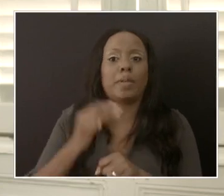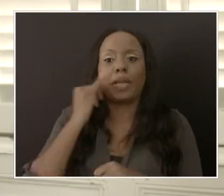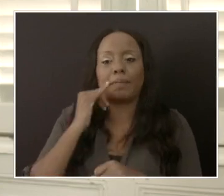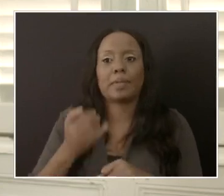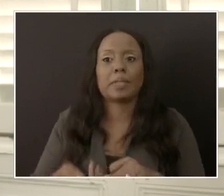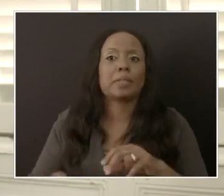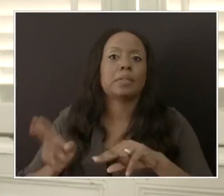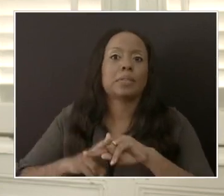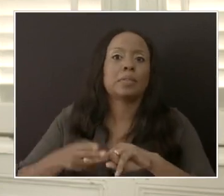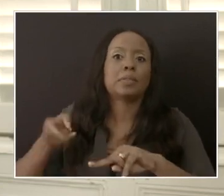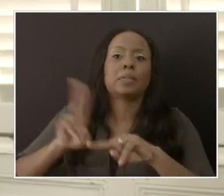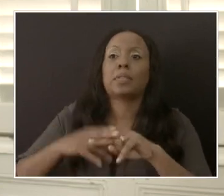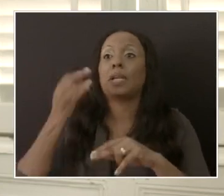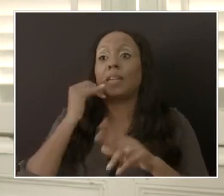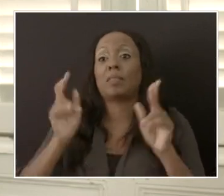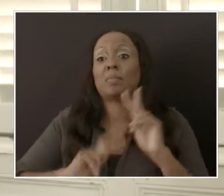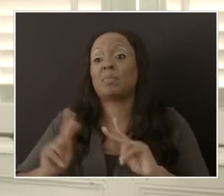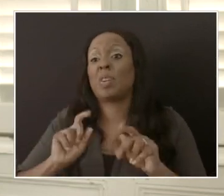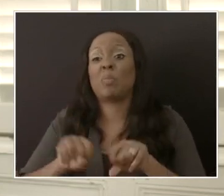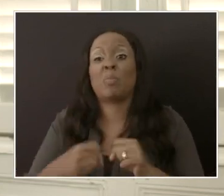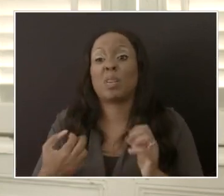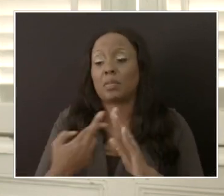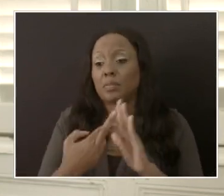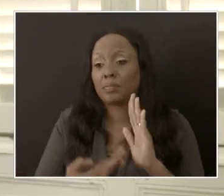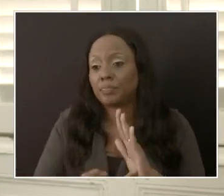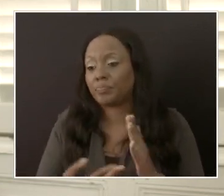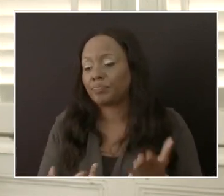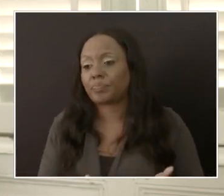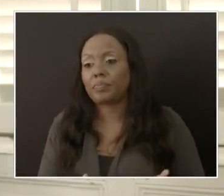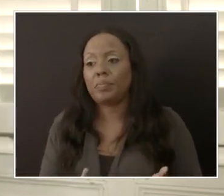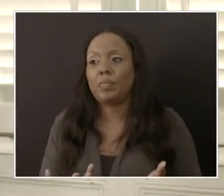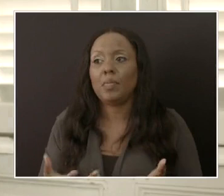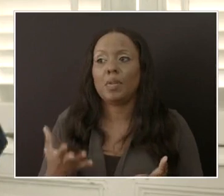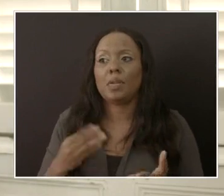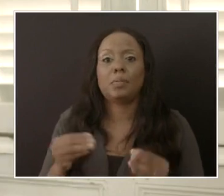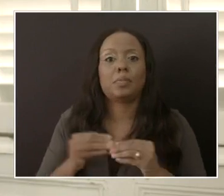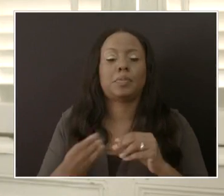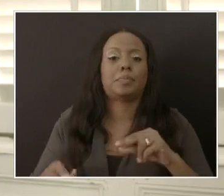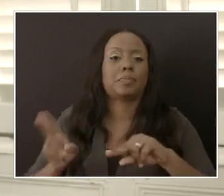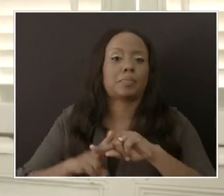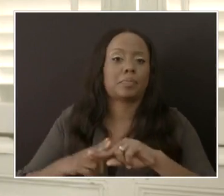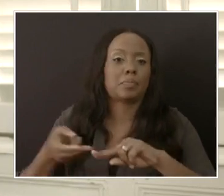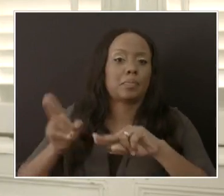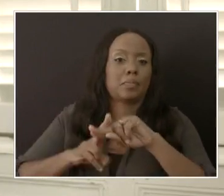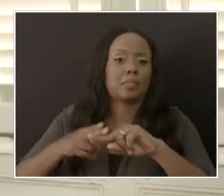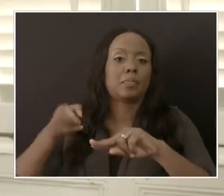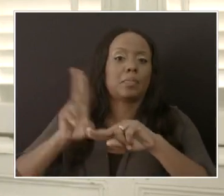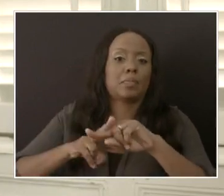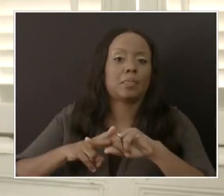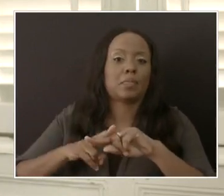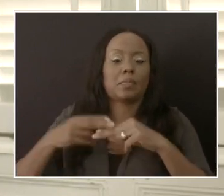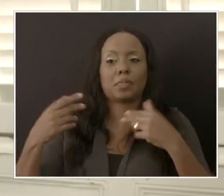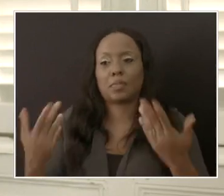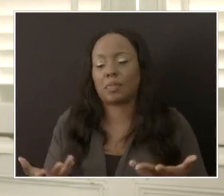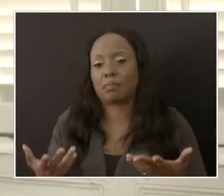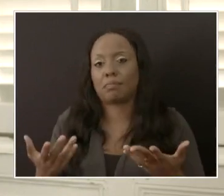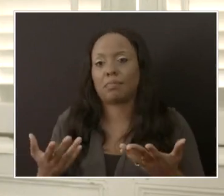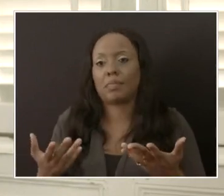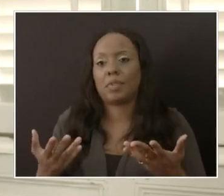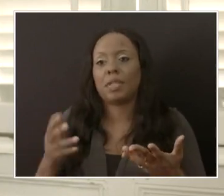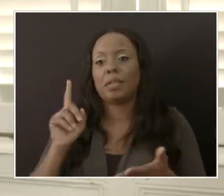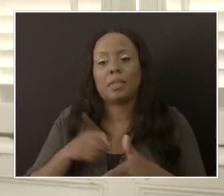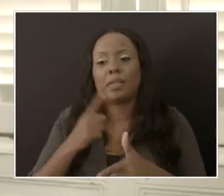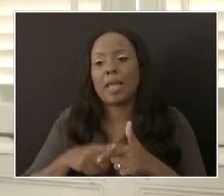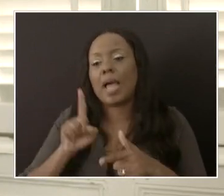have persons going out there breaking protocols and there's, and the cases start to go back up, then obviously, as the prime minister would say,